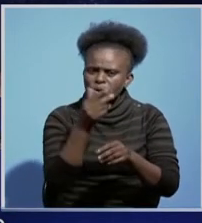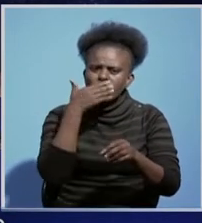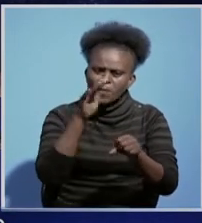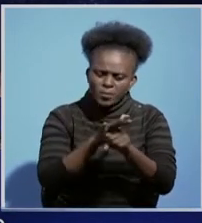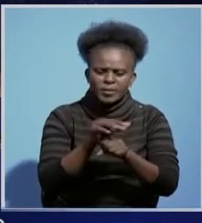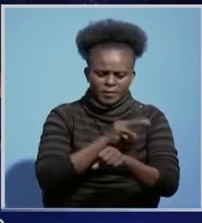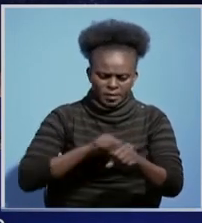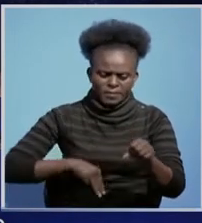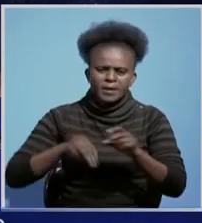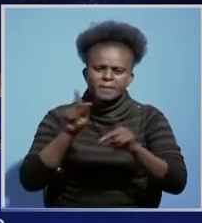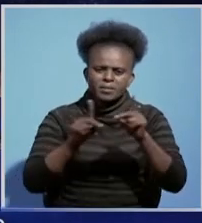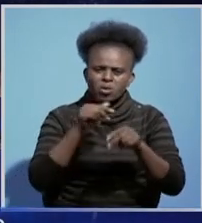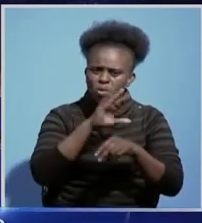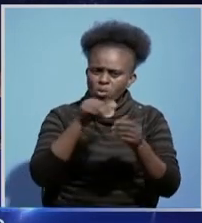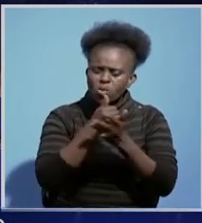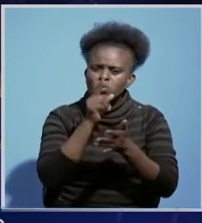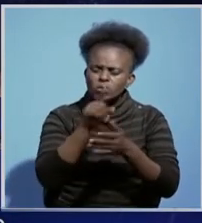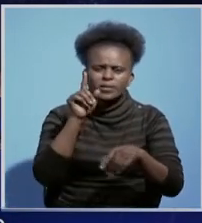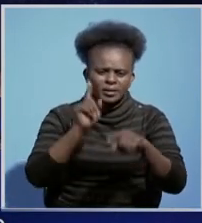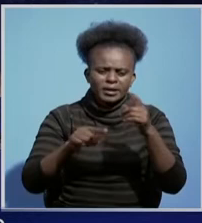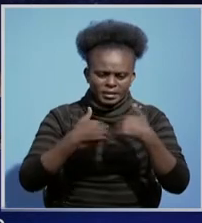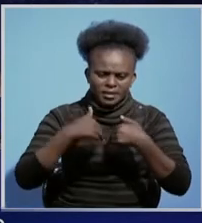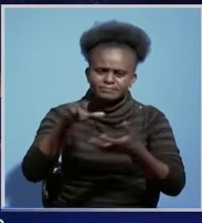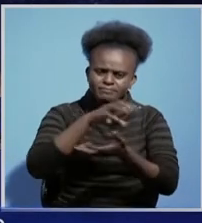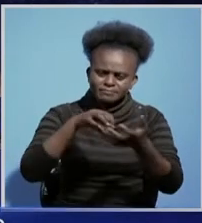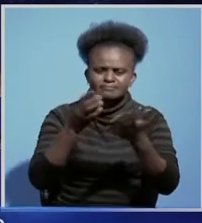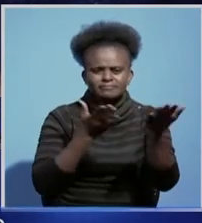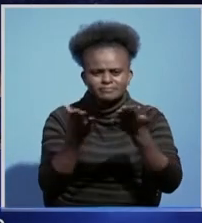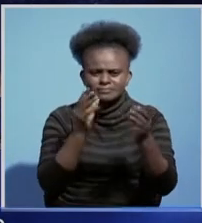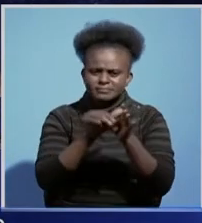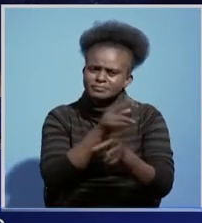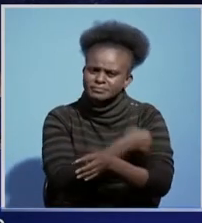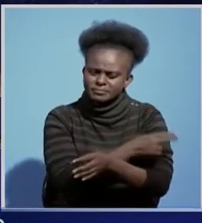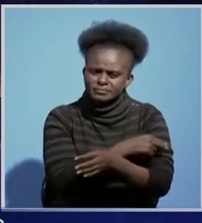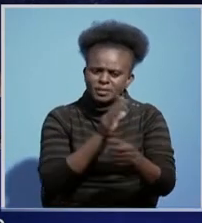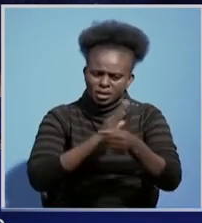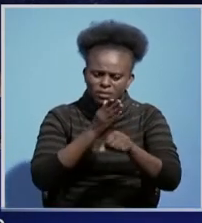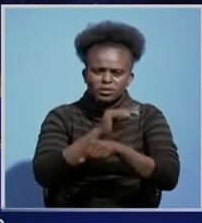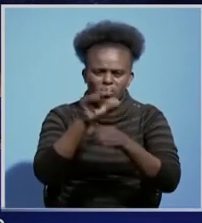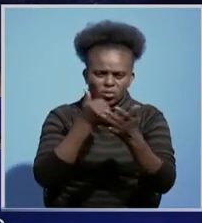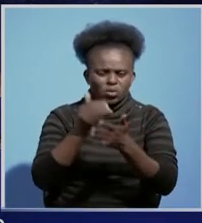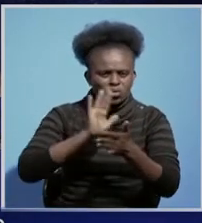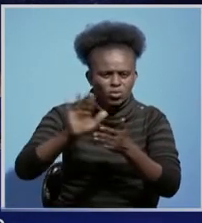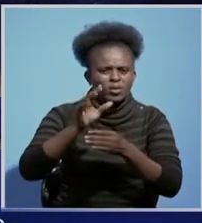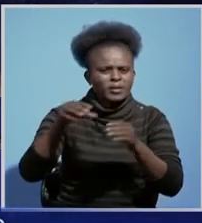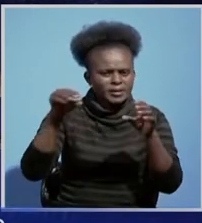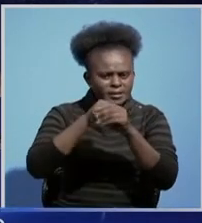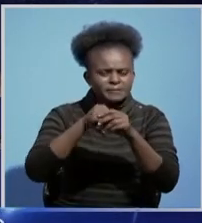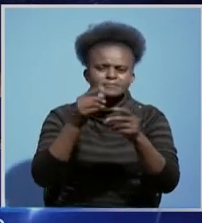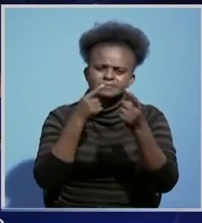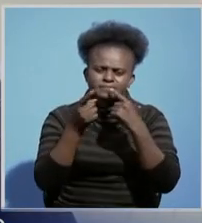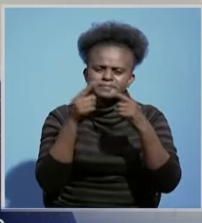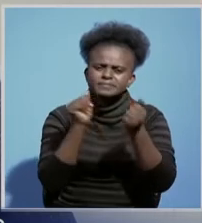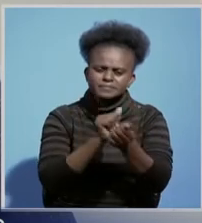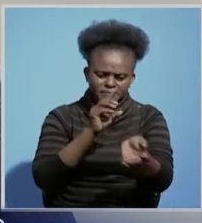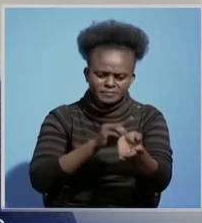members of the public that there will be no disruption of services at health institutions following its engagements with the doctor's leadership.